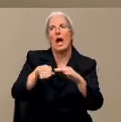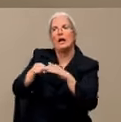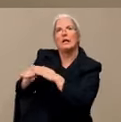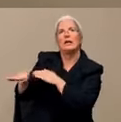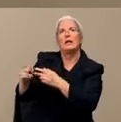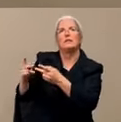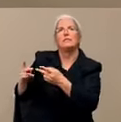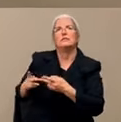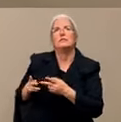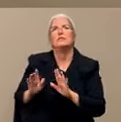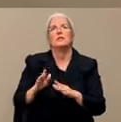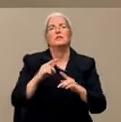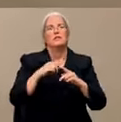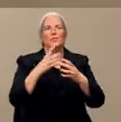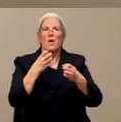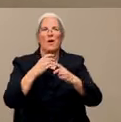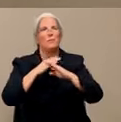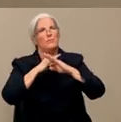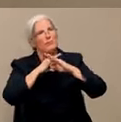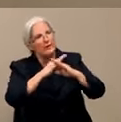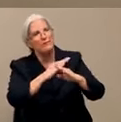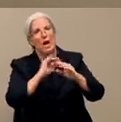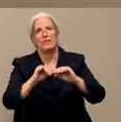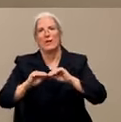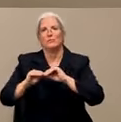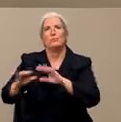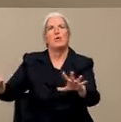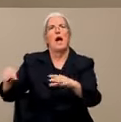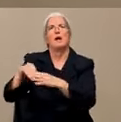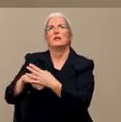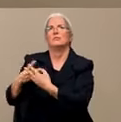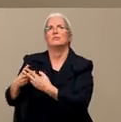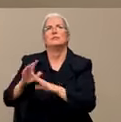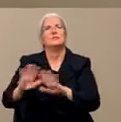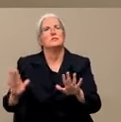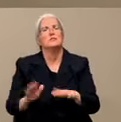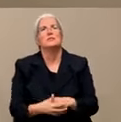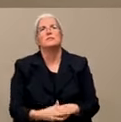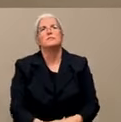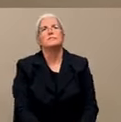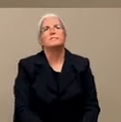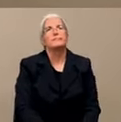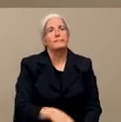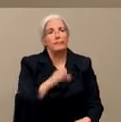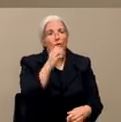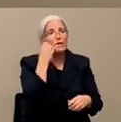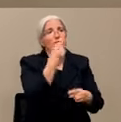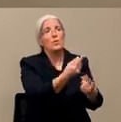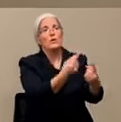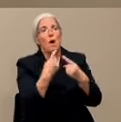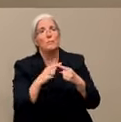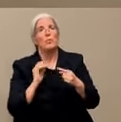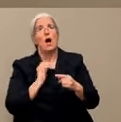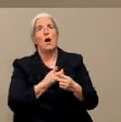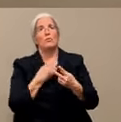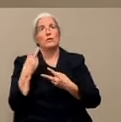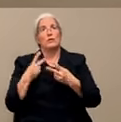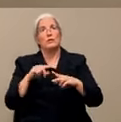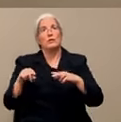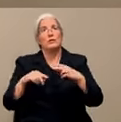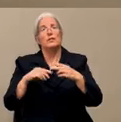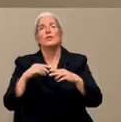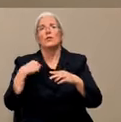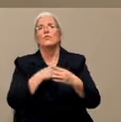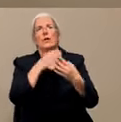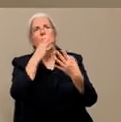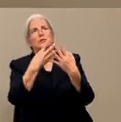spread of any coronavirus or the entrance and spread of it into our facilities. But no, at this point, we have